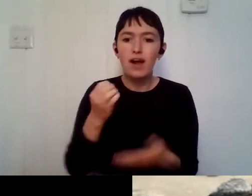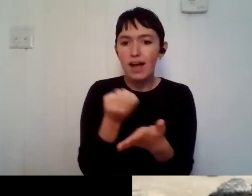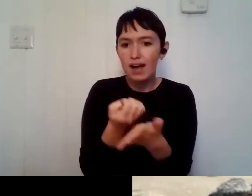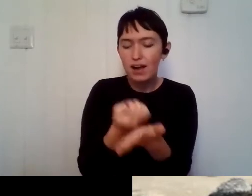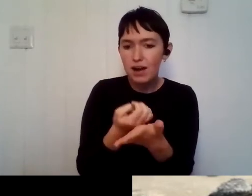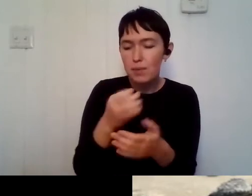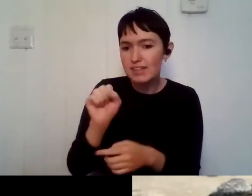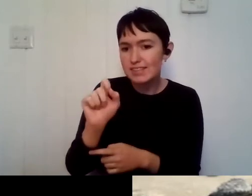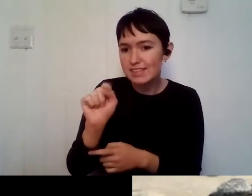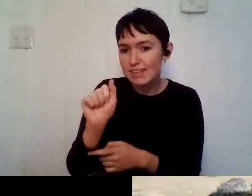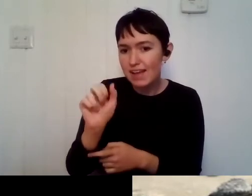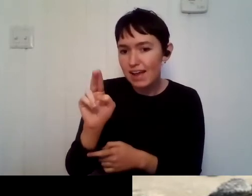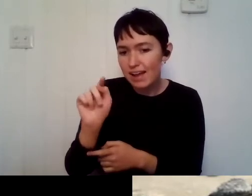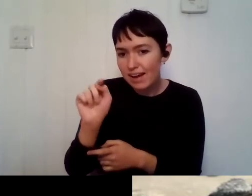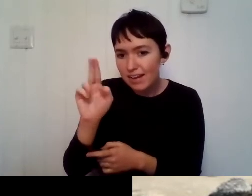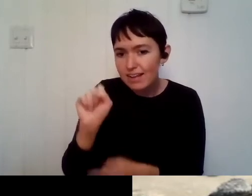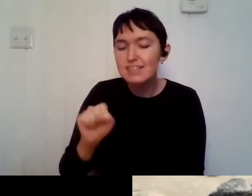and conservationist like me.